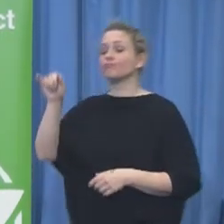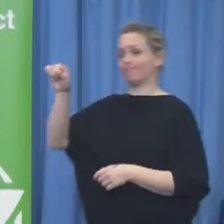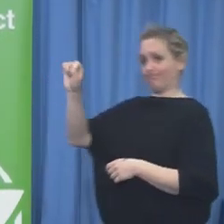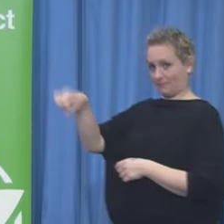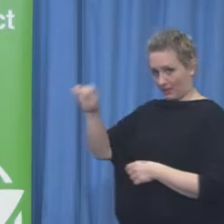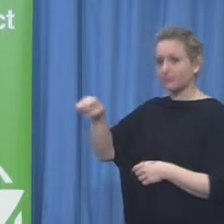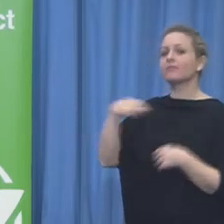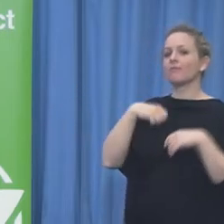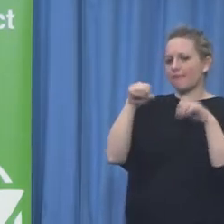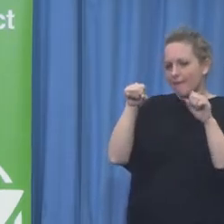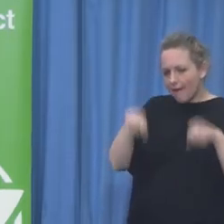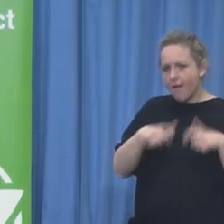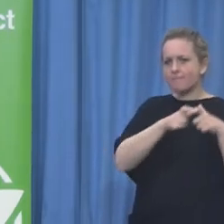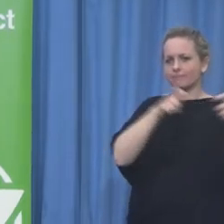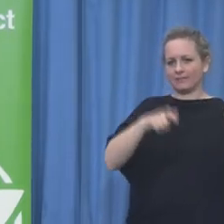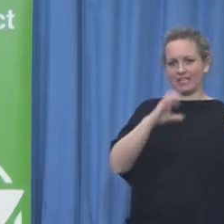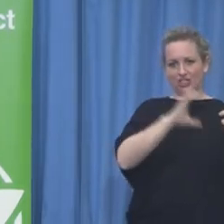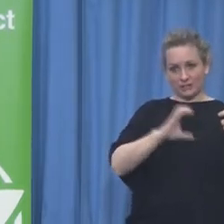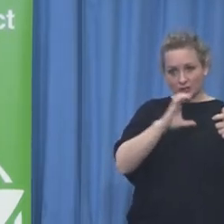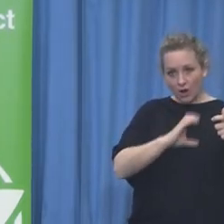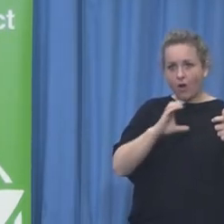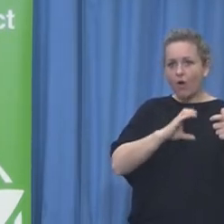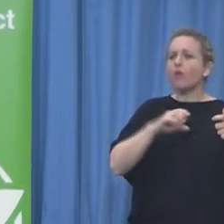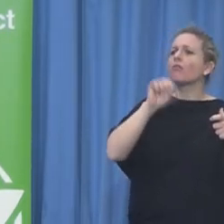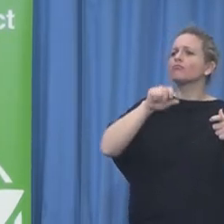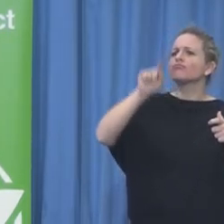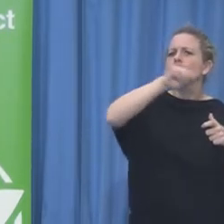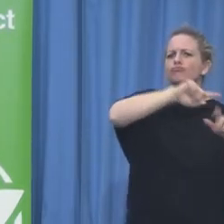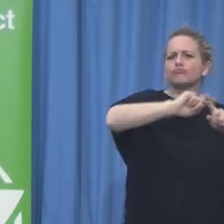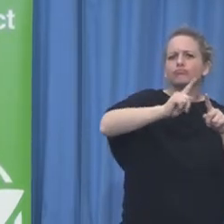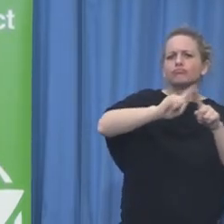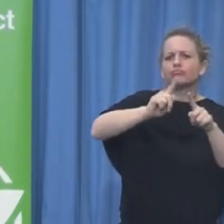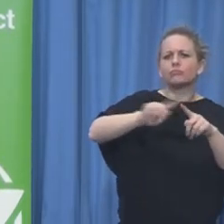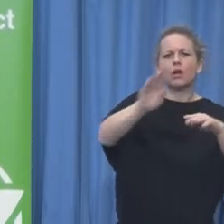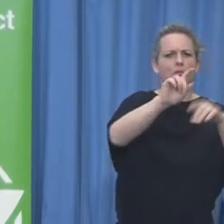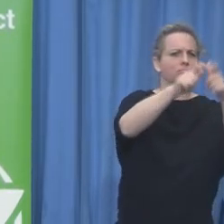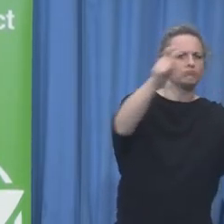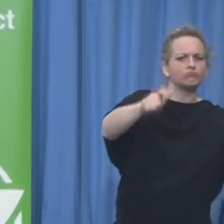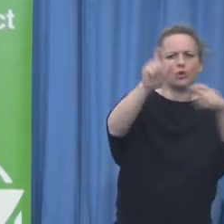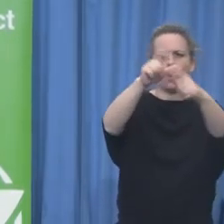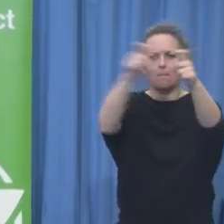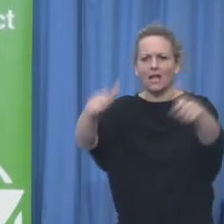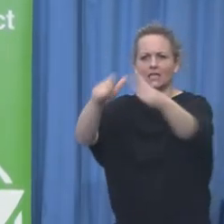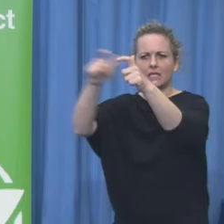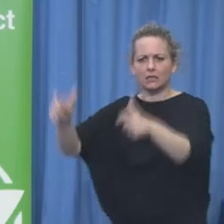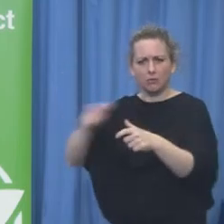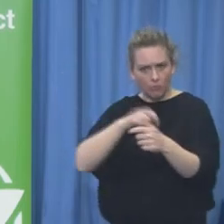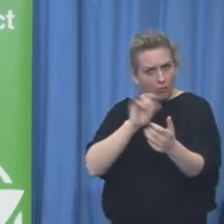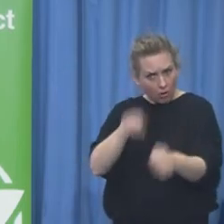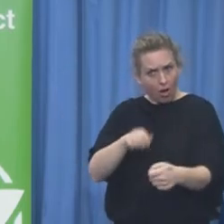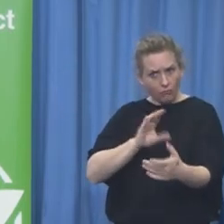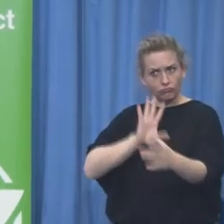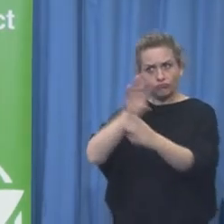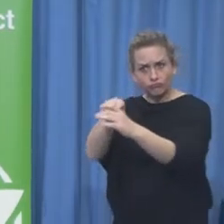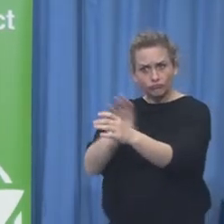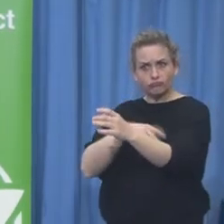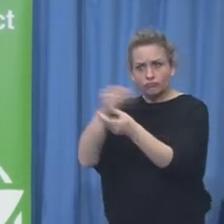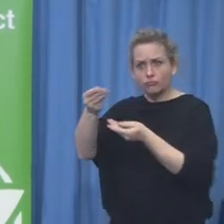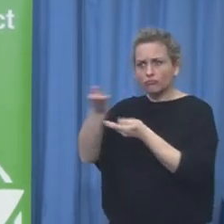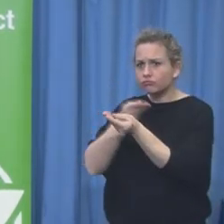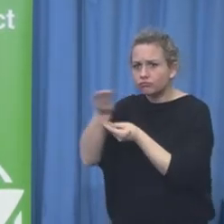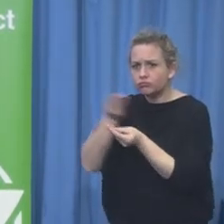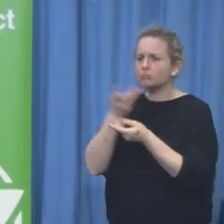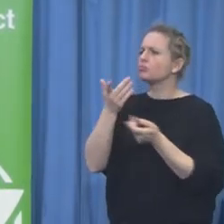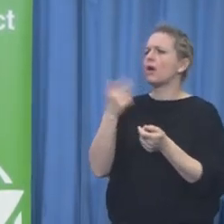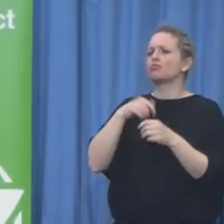applicable in most companies. The fine kinds of people we hired are knowledge workers. How many of you all have accountants, legal people, finance